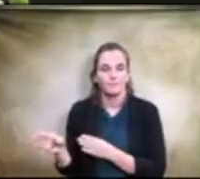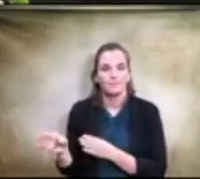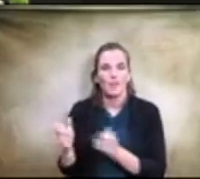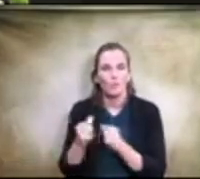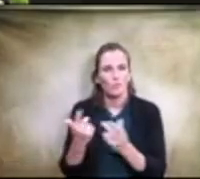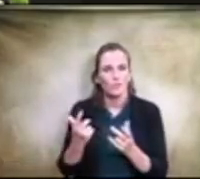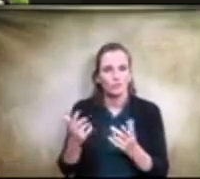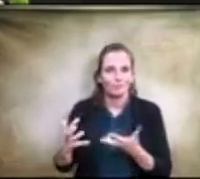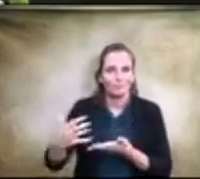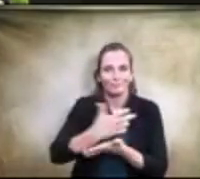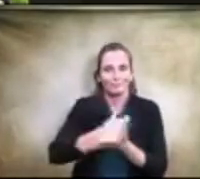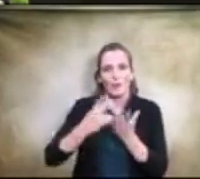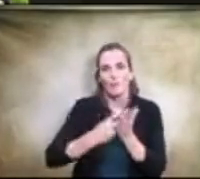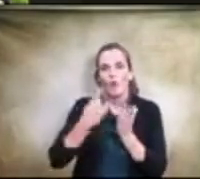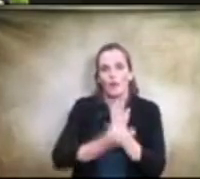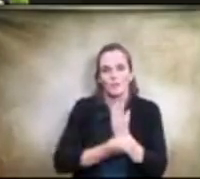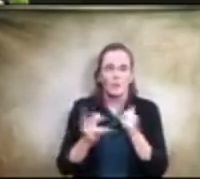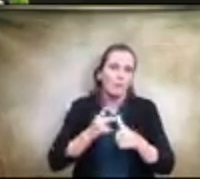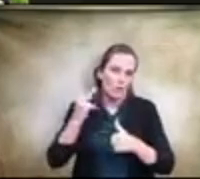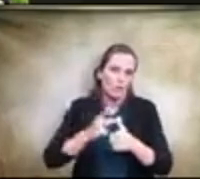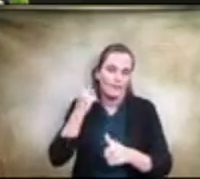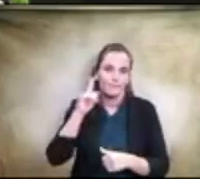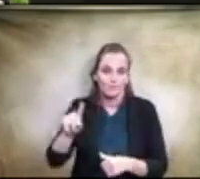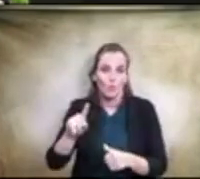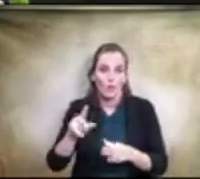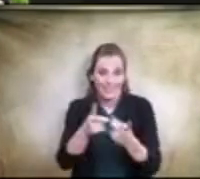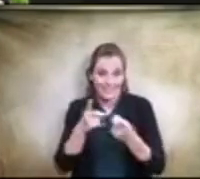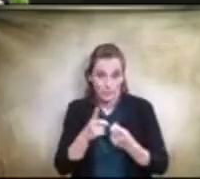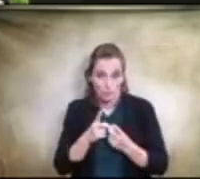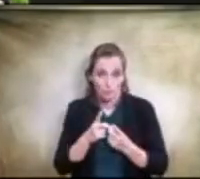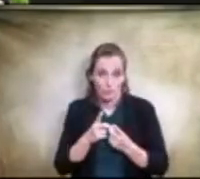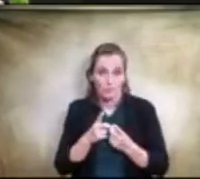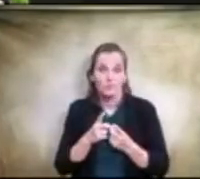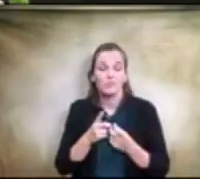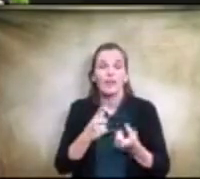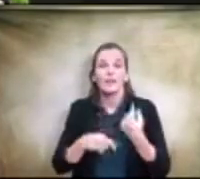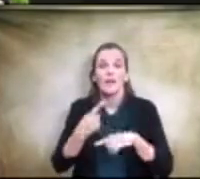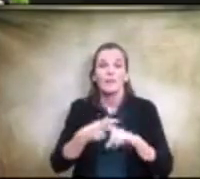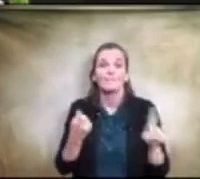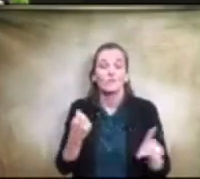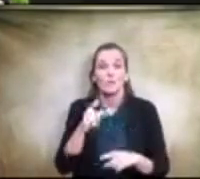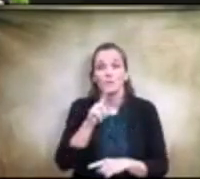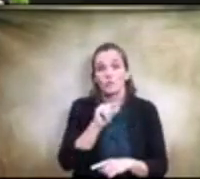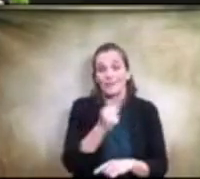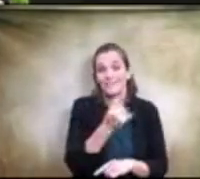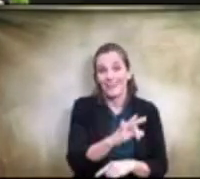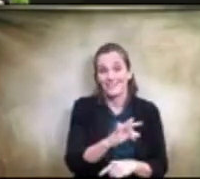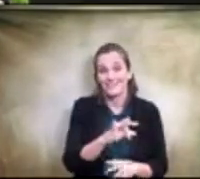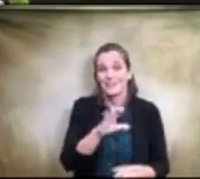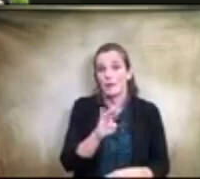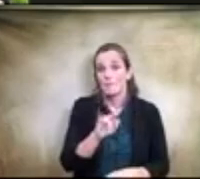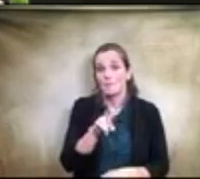priority projects for the district coming from the 2019 bond funds and